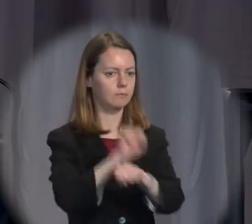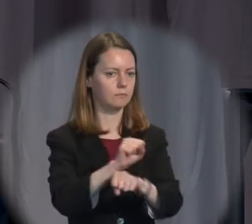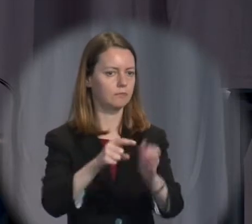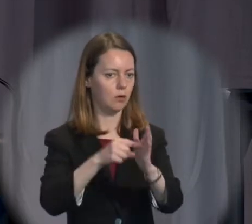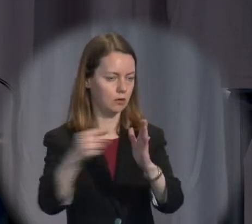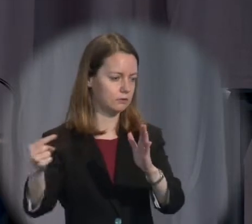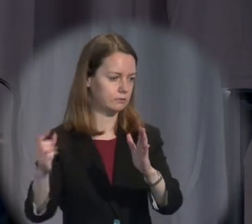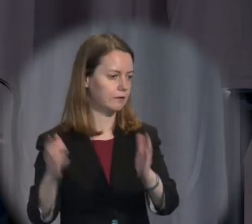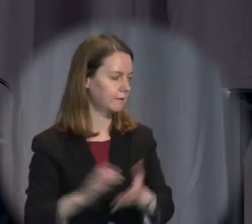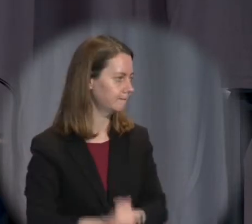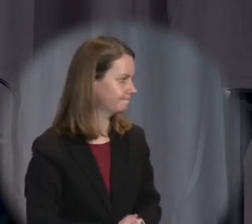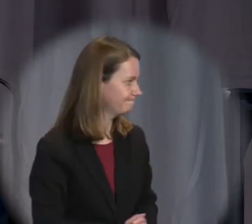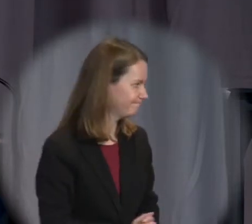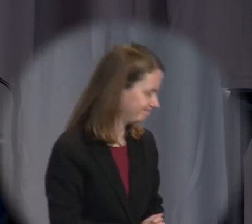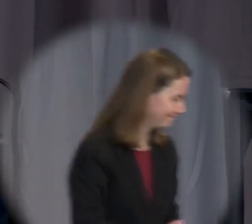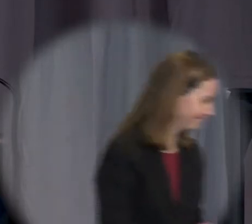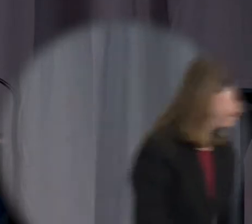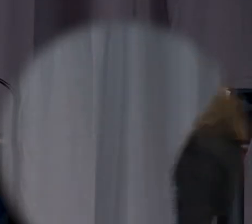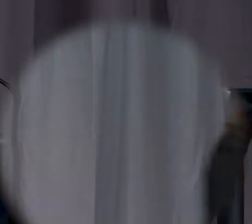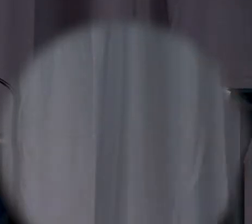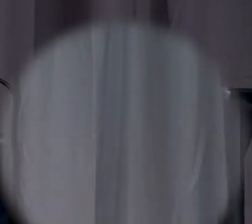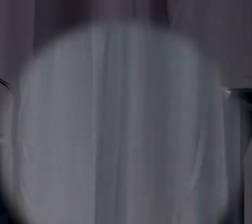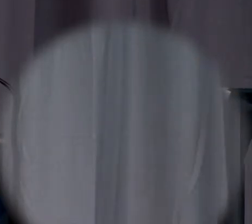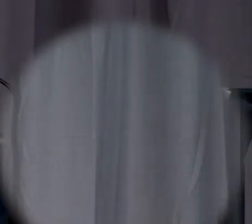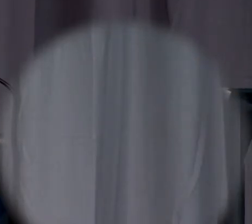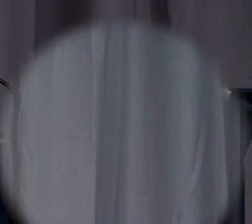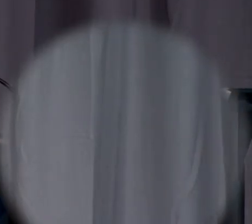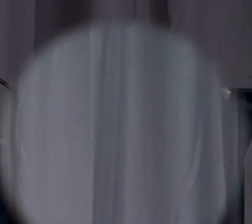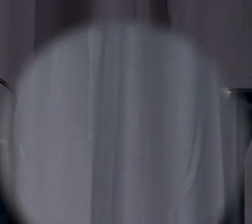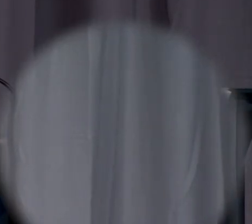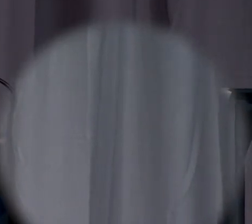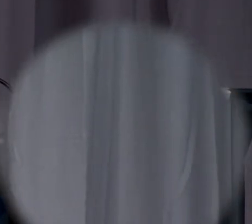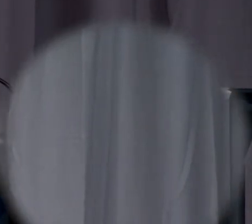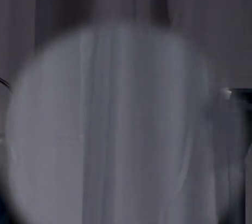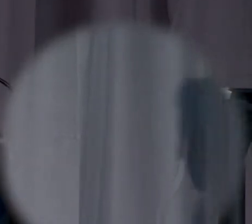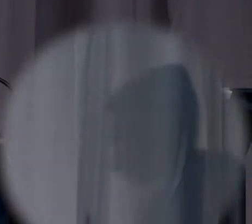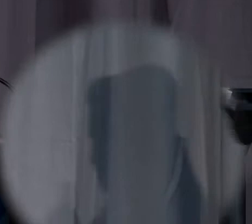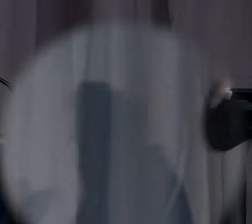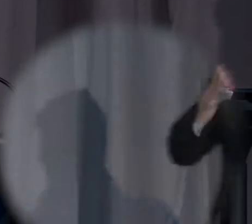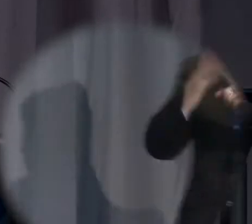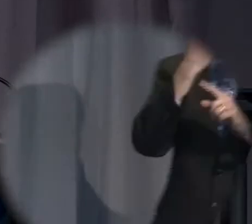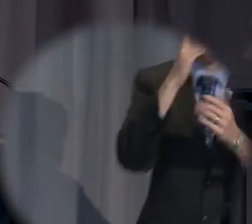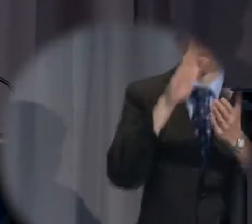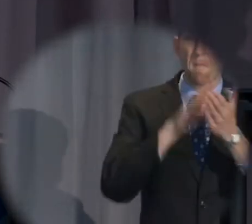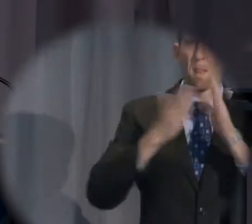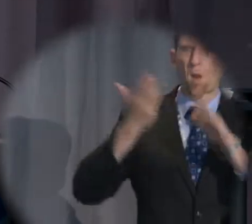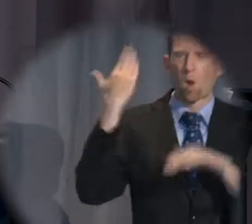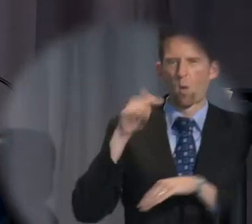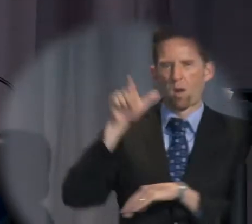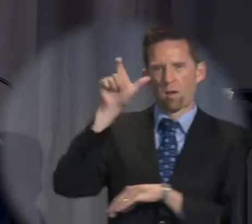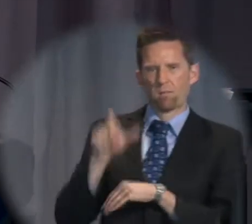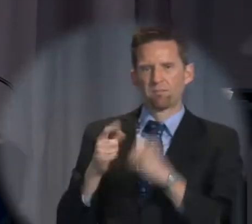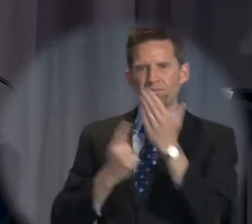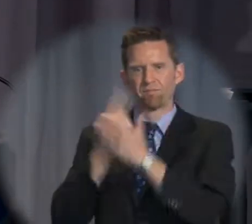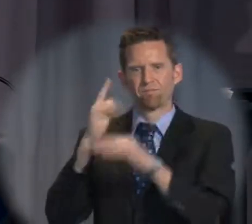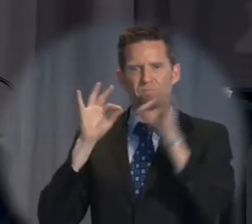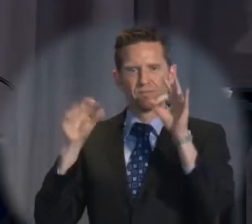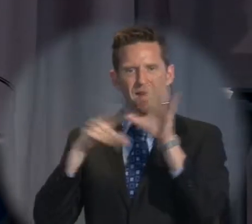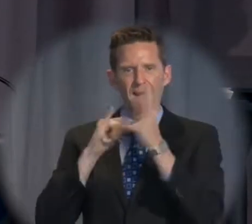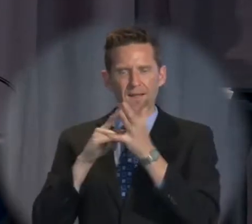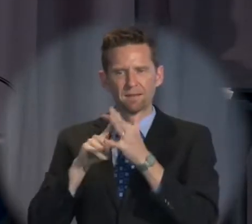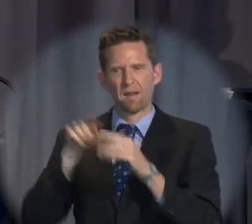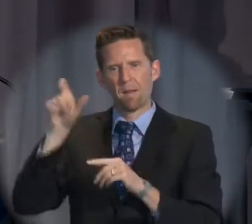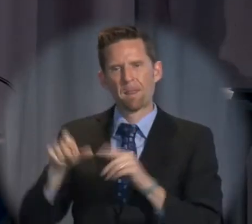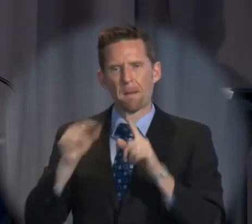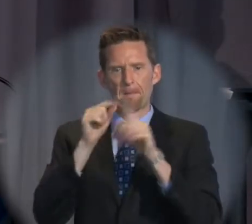But that is until a month ago. In a rather drearily named case, Plaintiff S. Floor IV, this